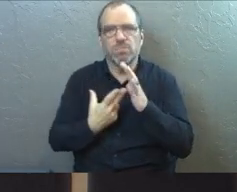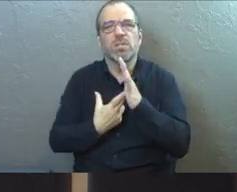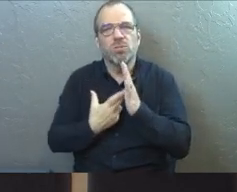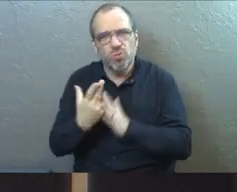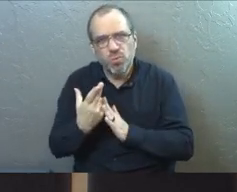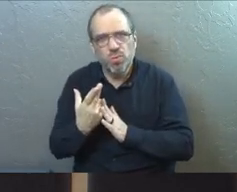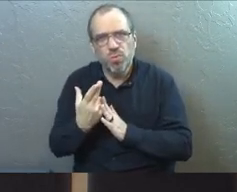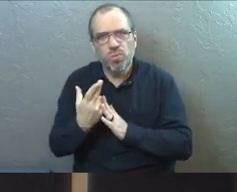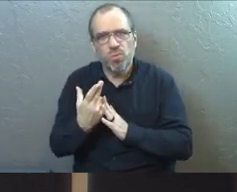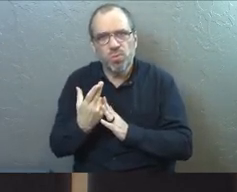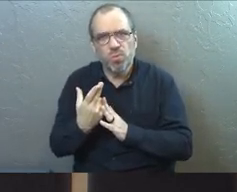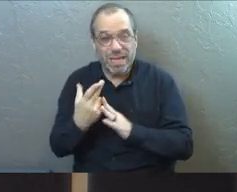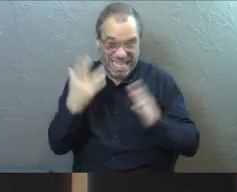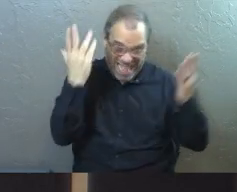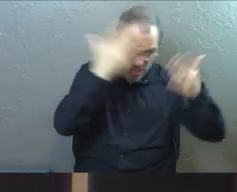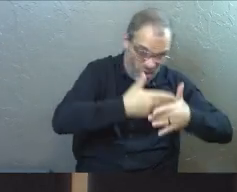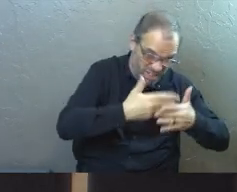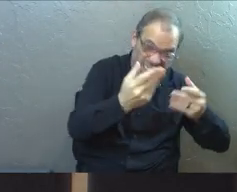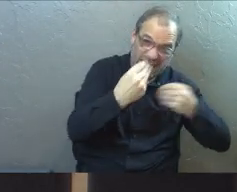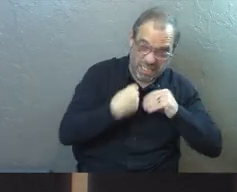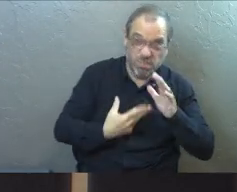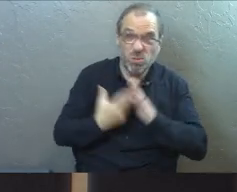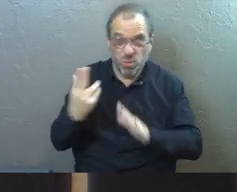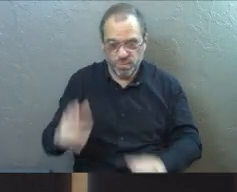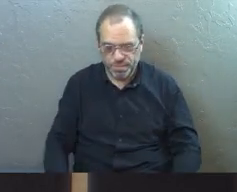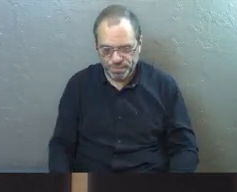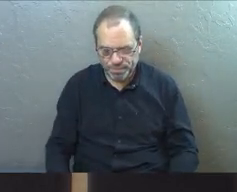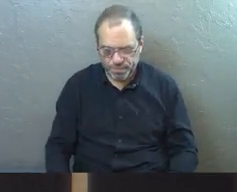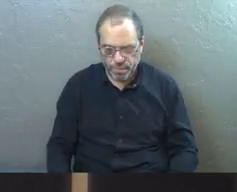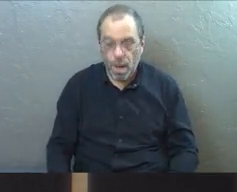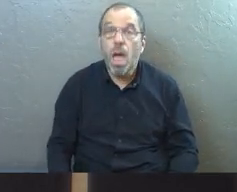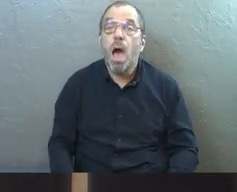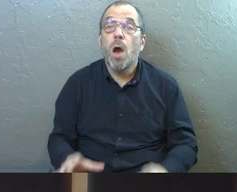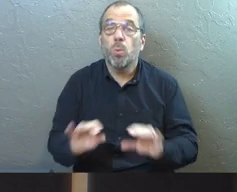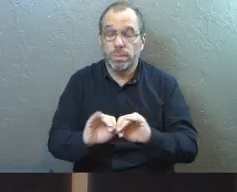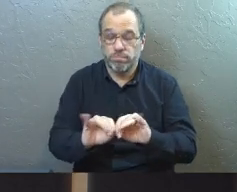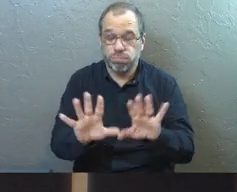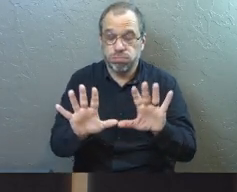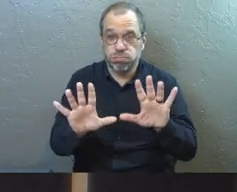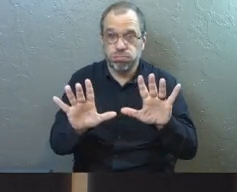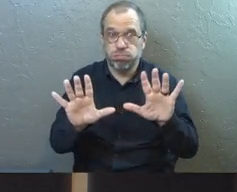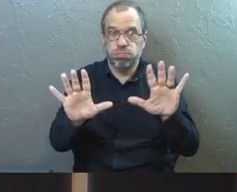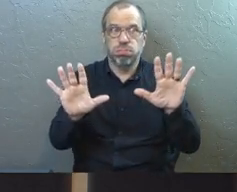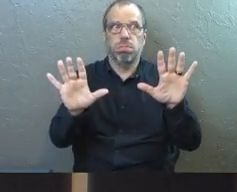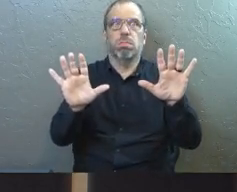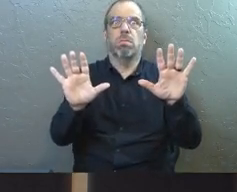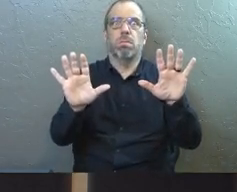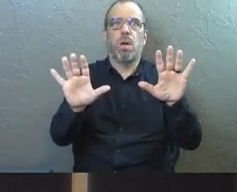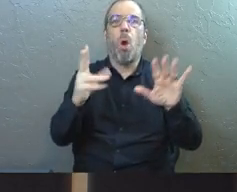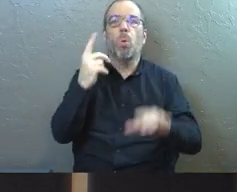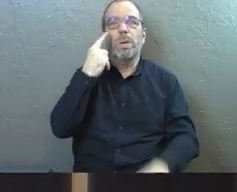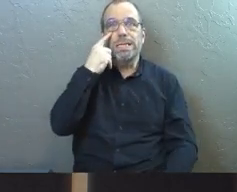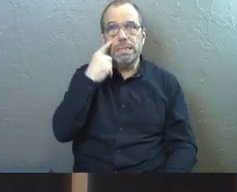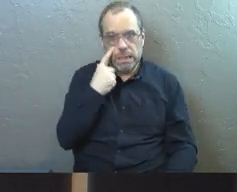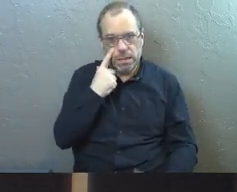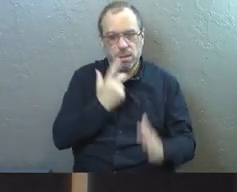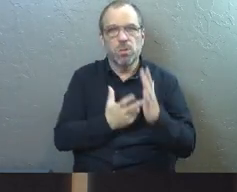into the darkness. When the light shines, we see what is true.